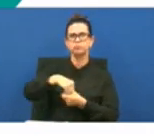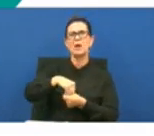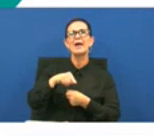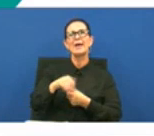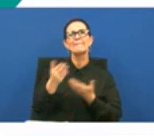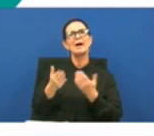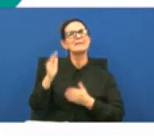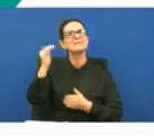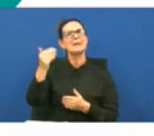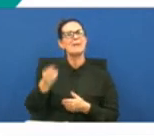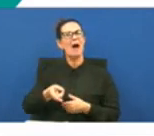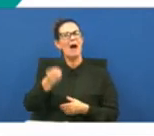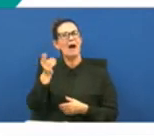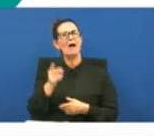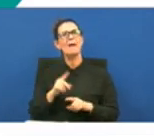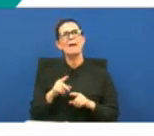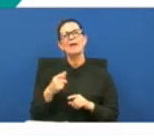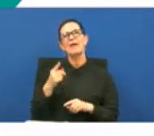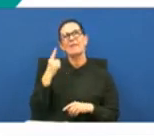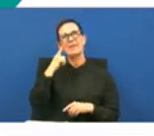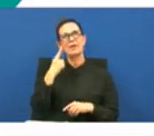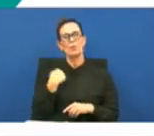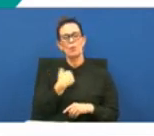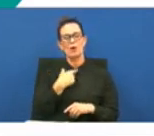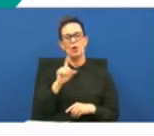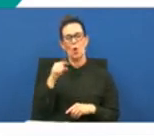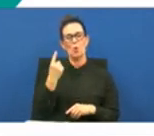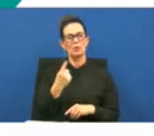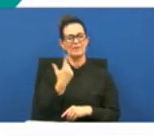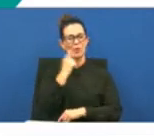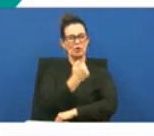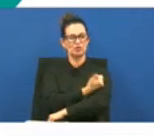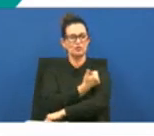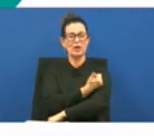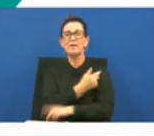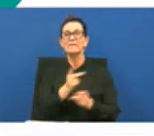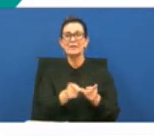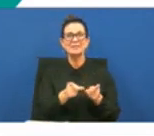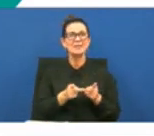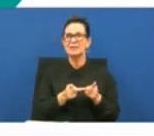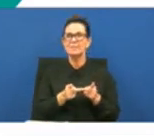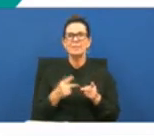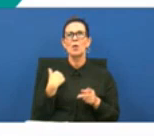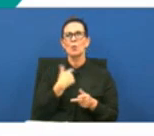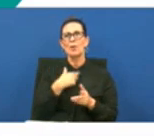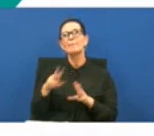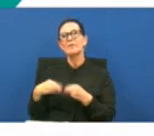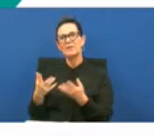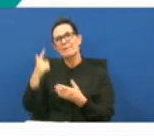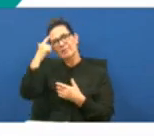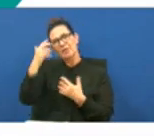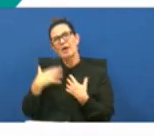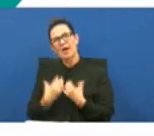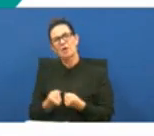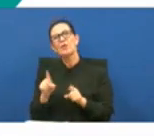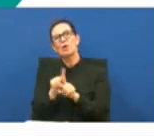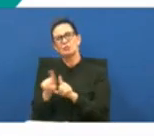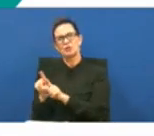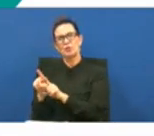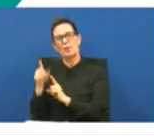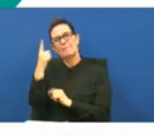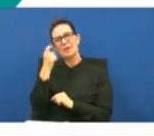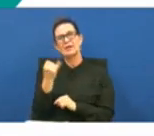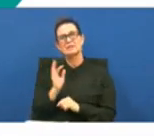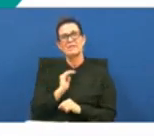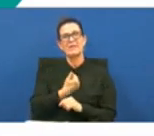high to some people who think that we are just a drug facility that is not the case we do provide mental health services for those individuals because of